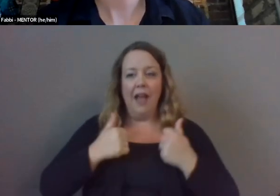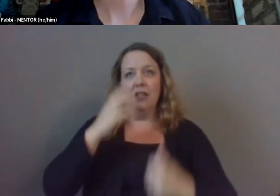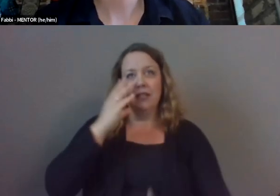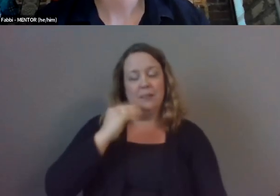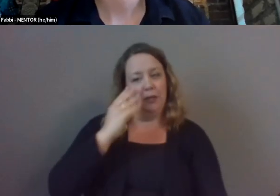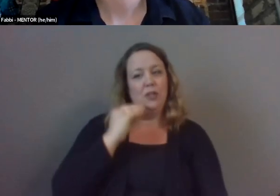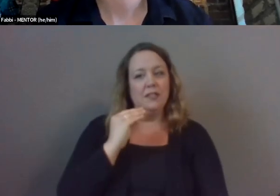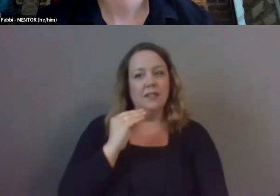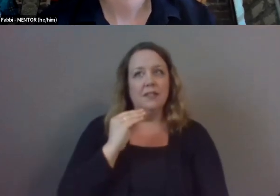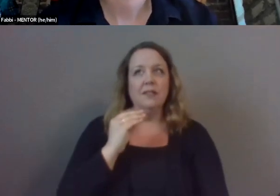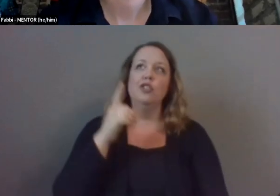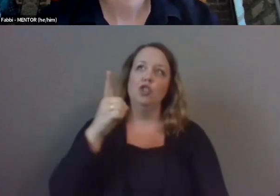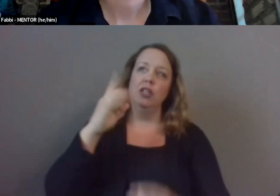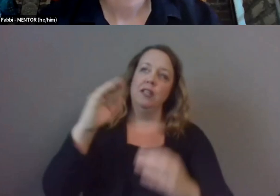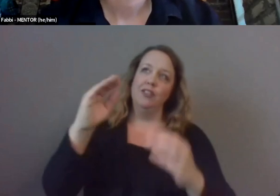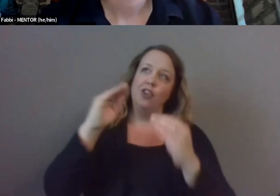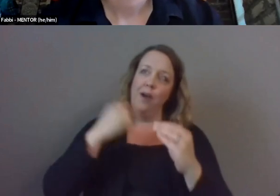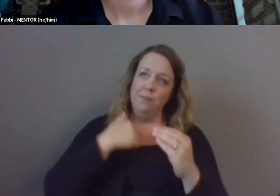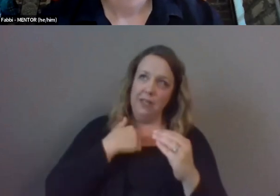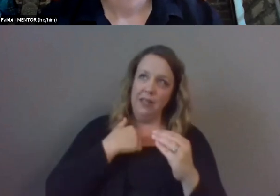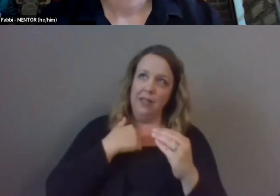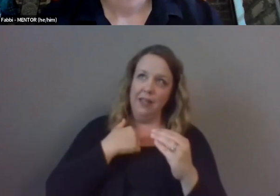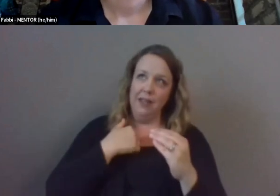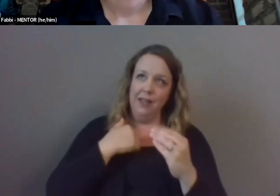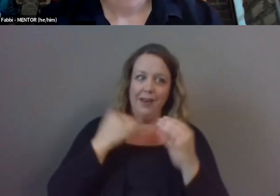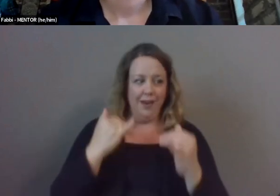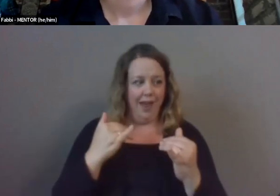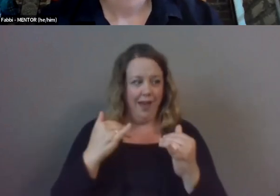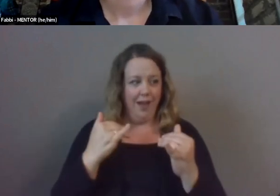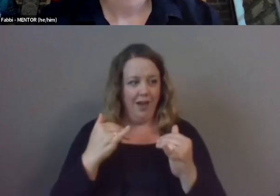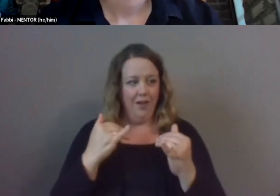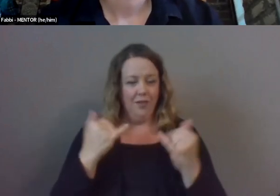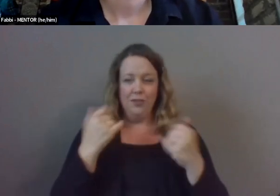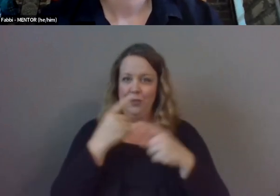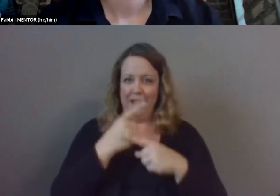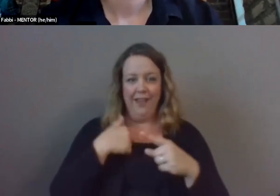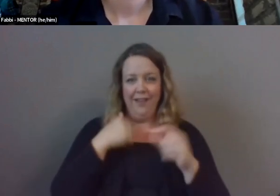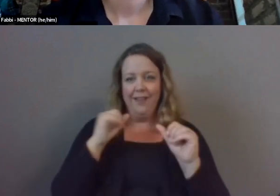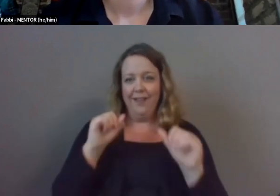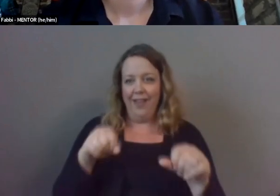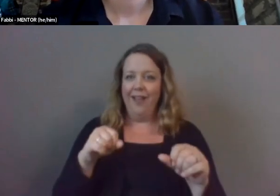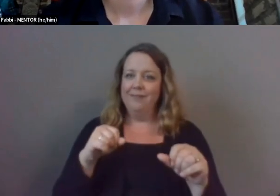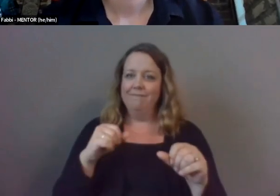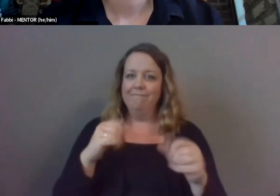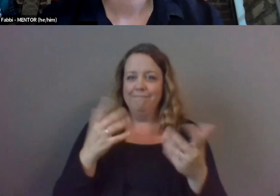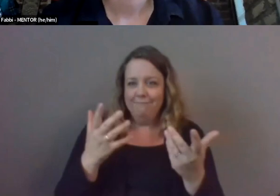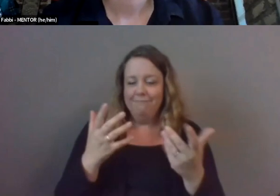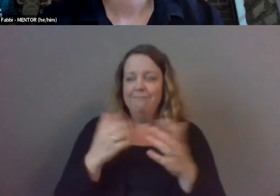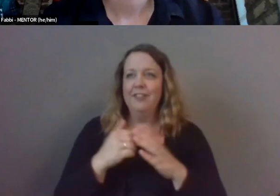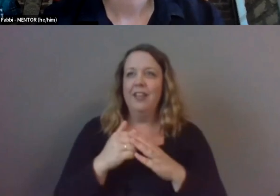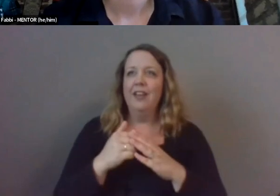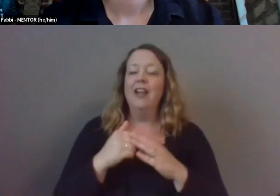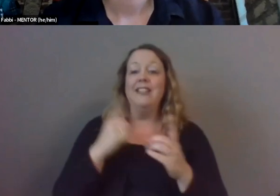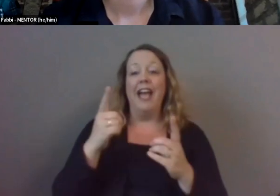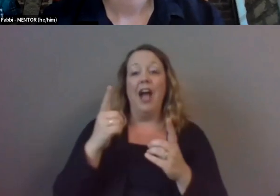that she's taught me and um um just the i gained a mentor in that experience but i left